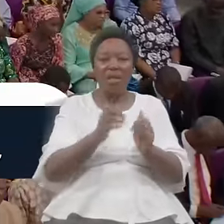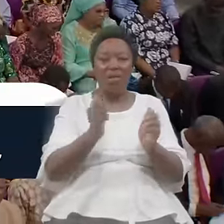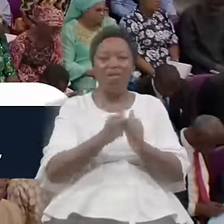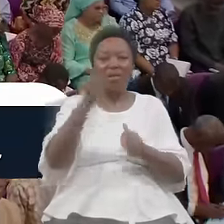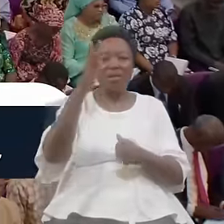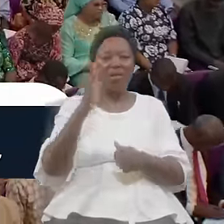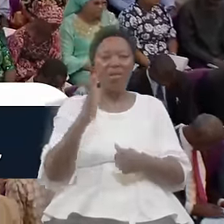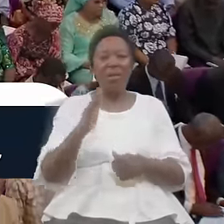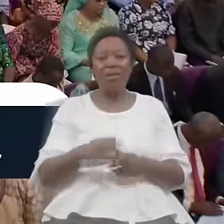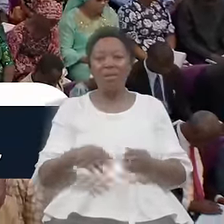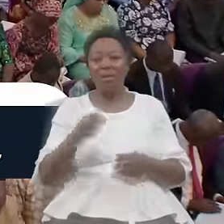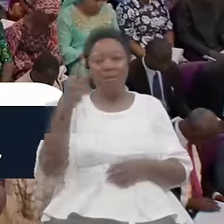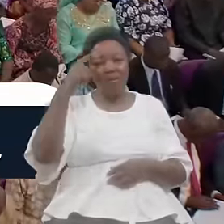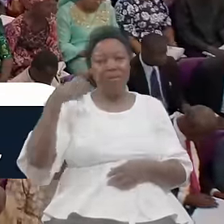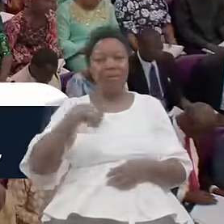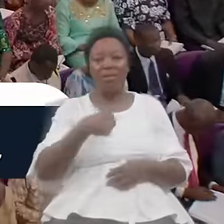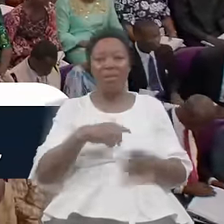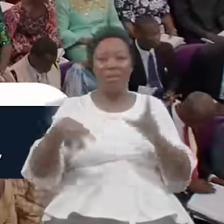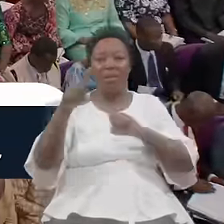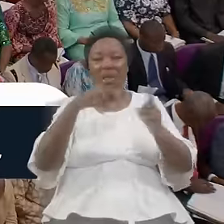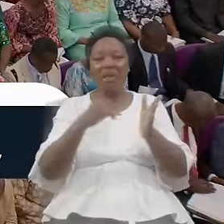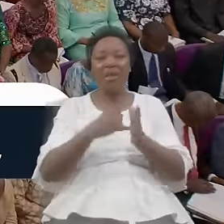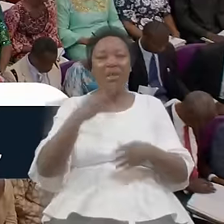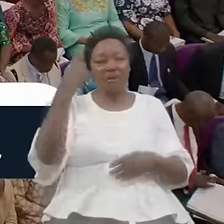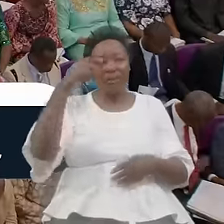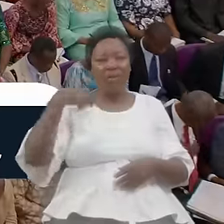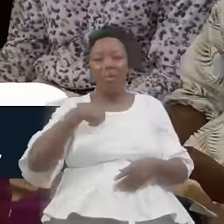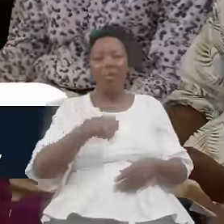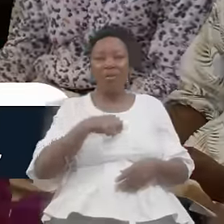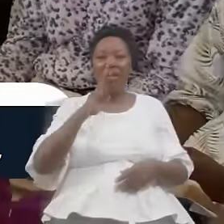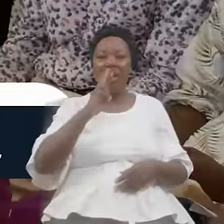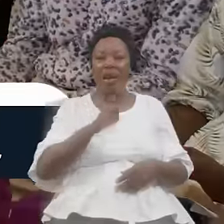Say We Are Libras Together With God